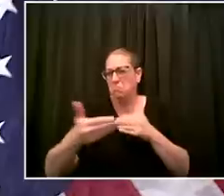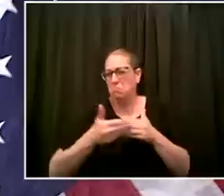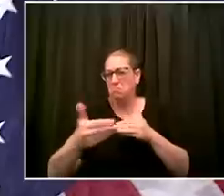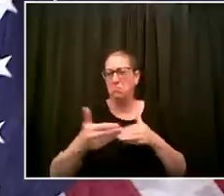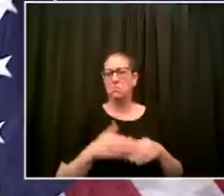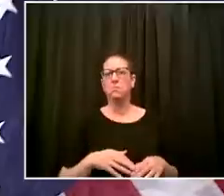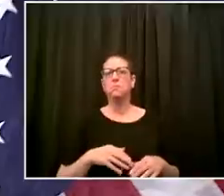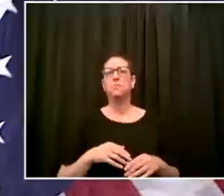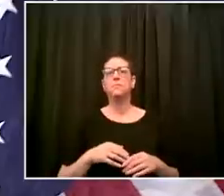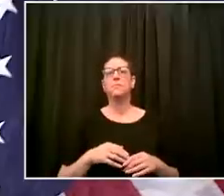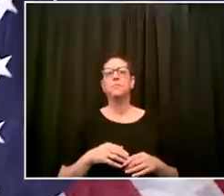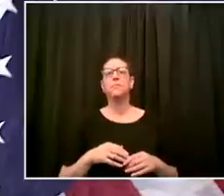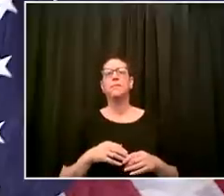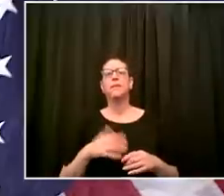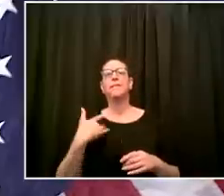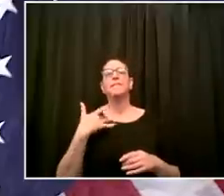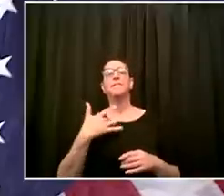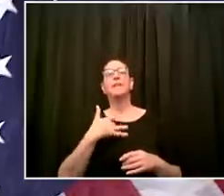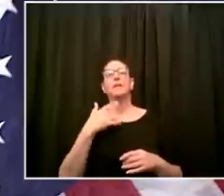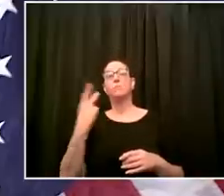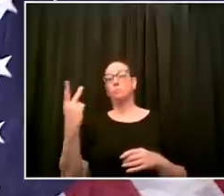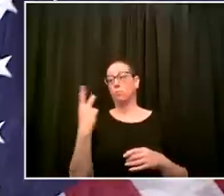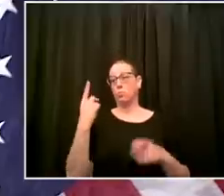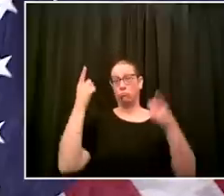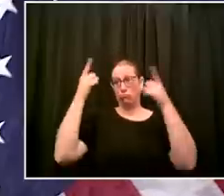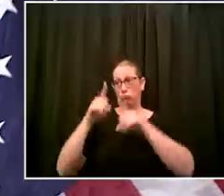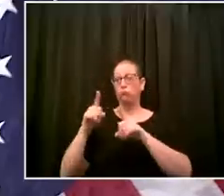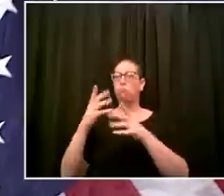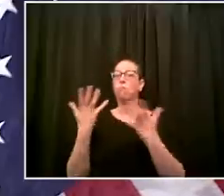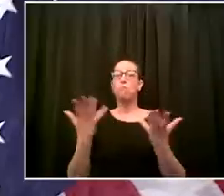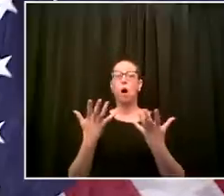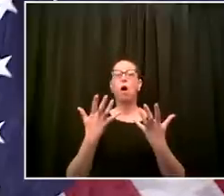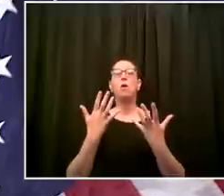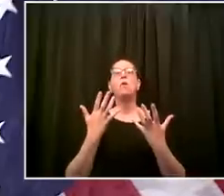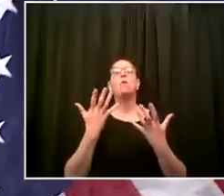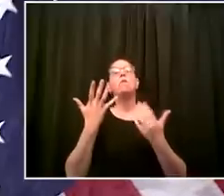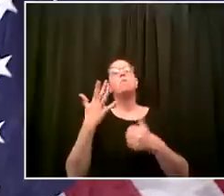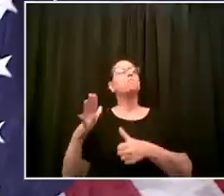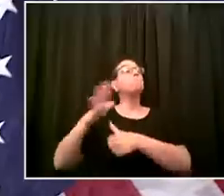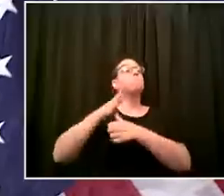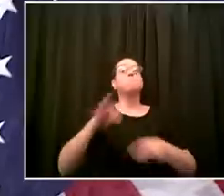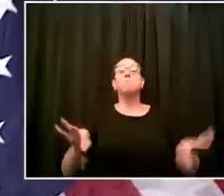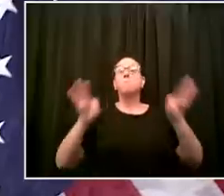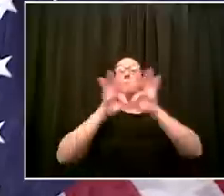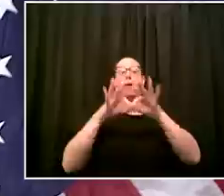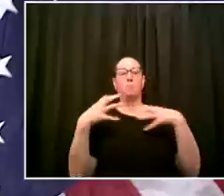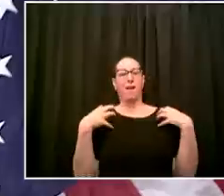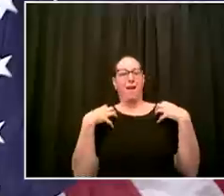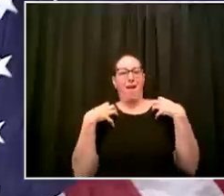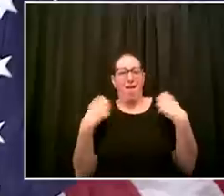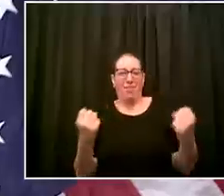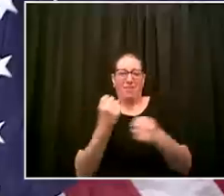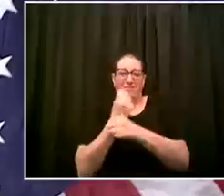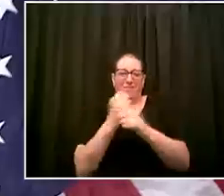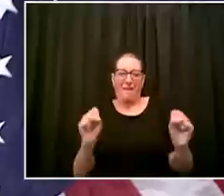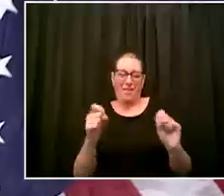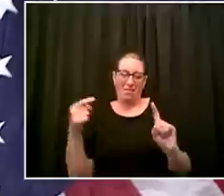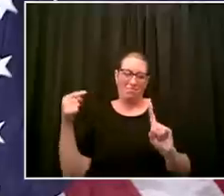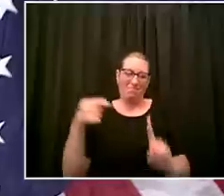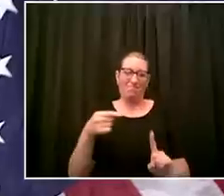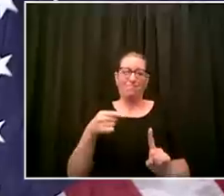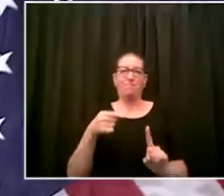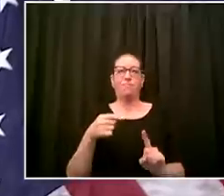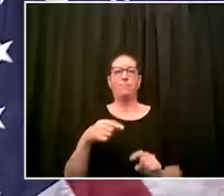page is health and safety first plan a is unquestionably open the schools as normal